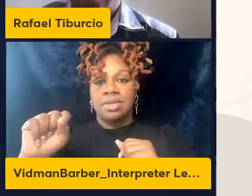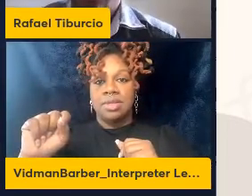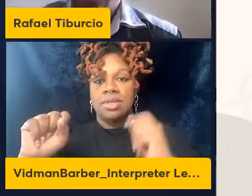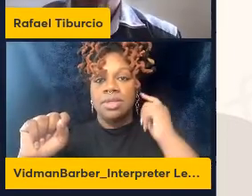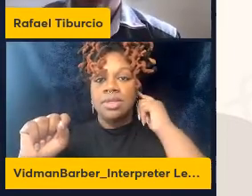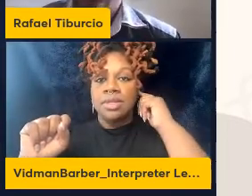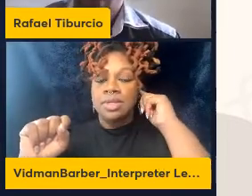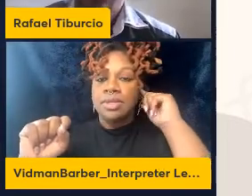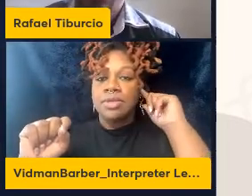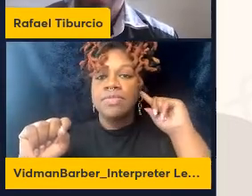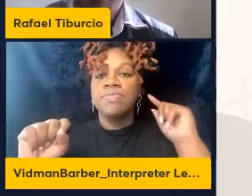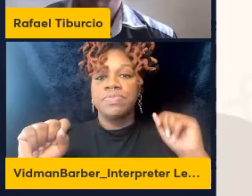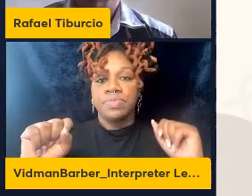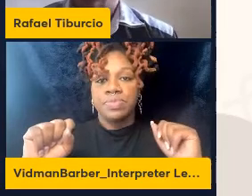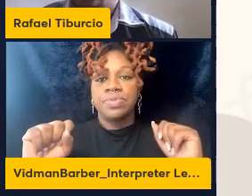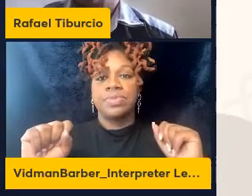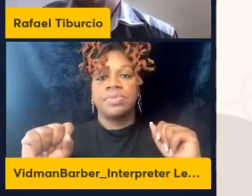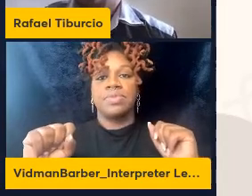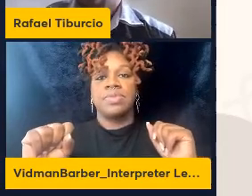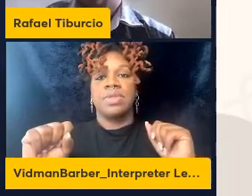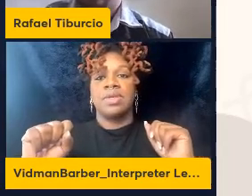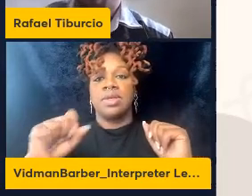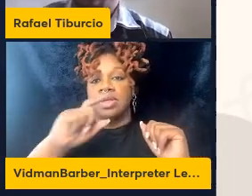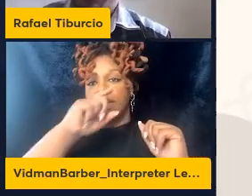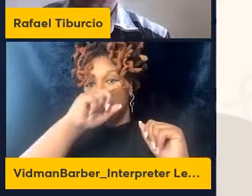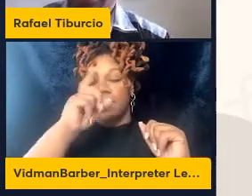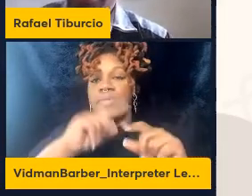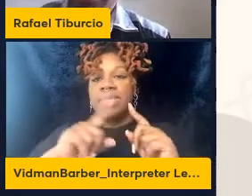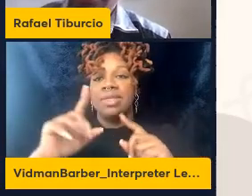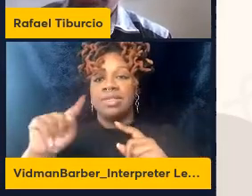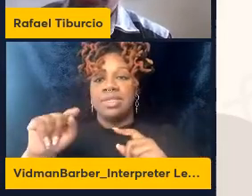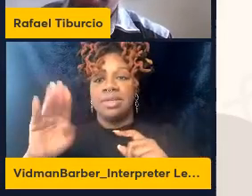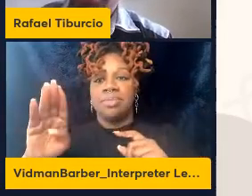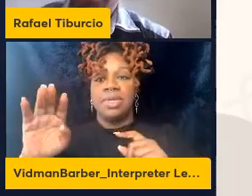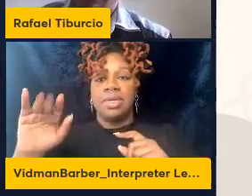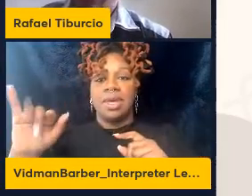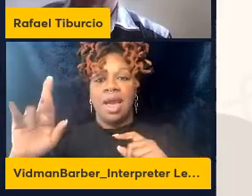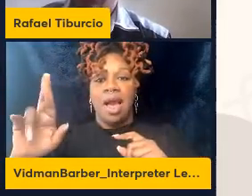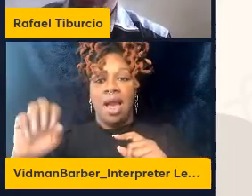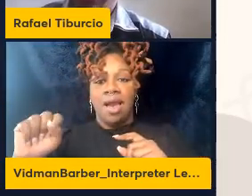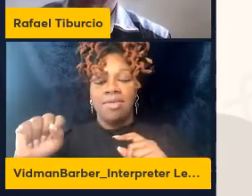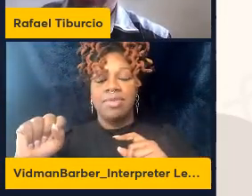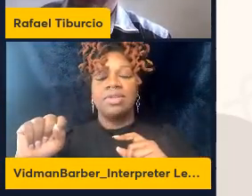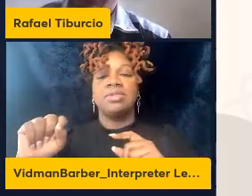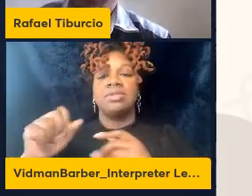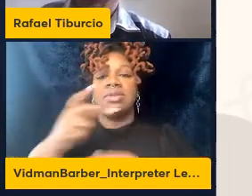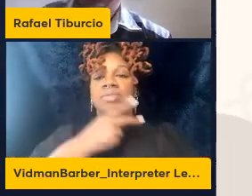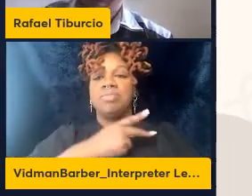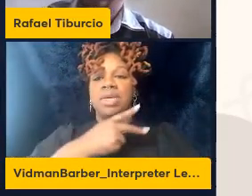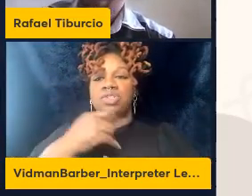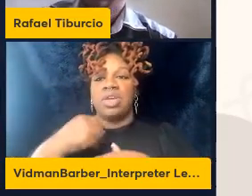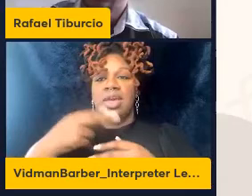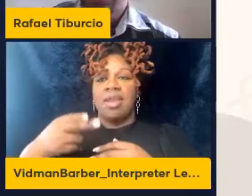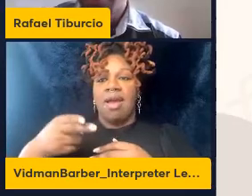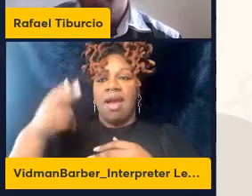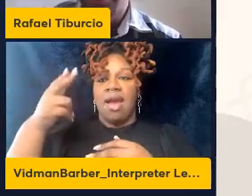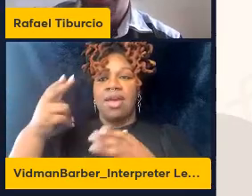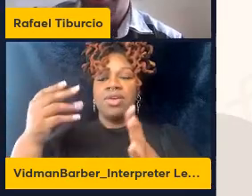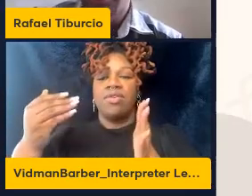iris patients they display higher percentage of this type of cells as well as a lower CD4 T-cell